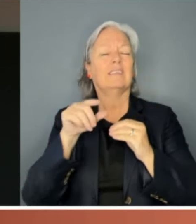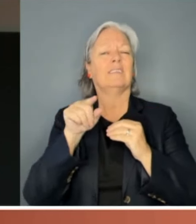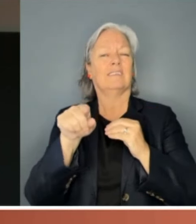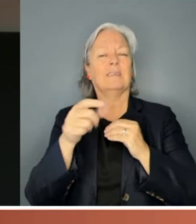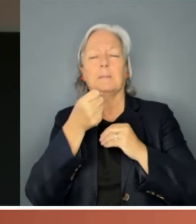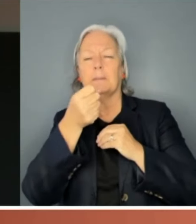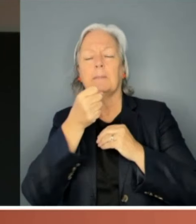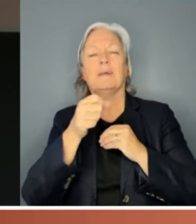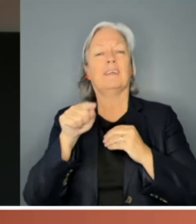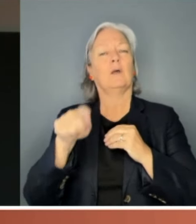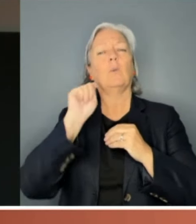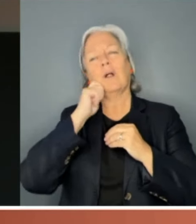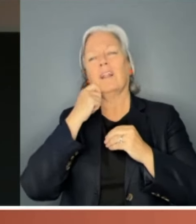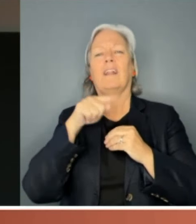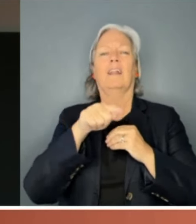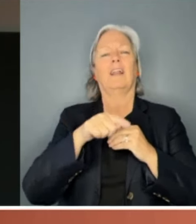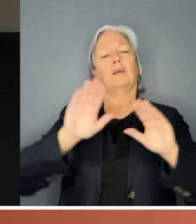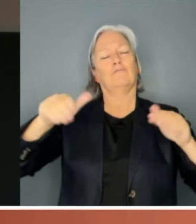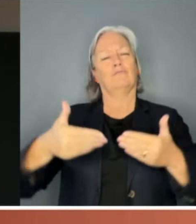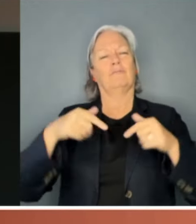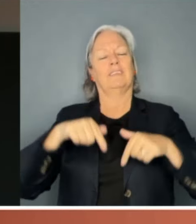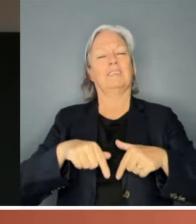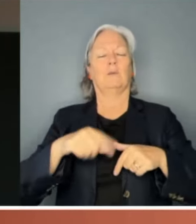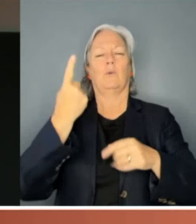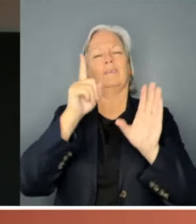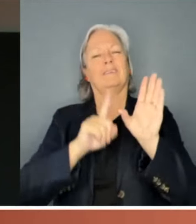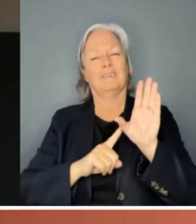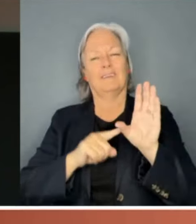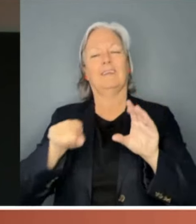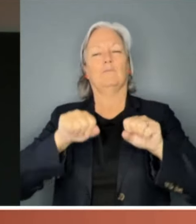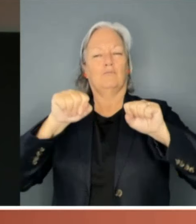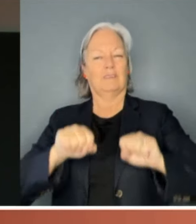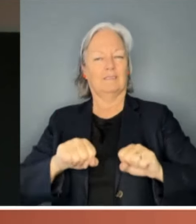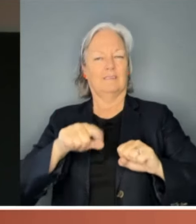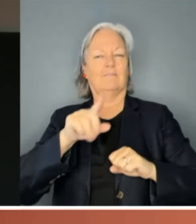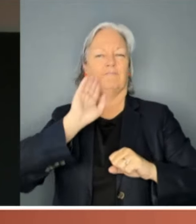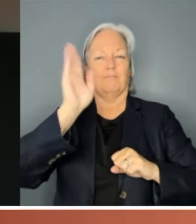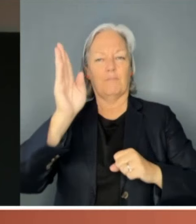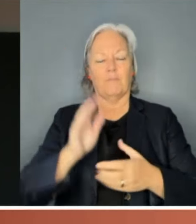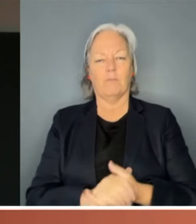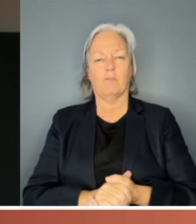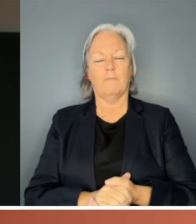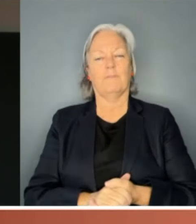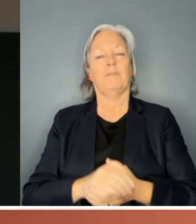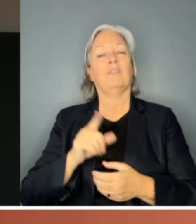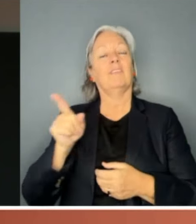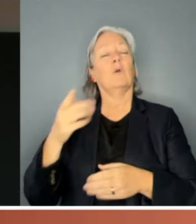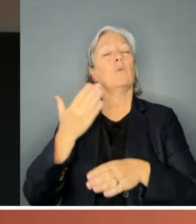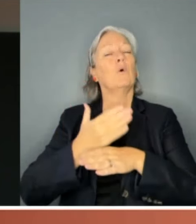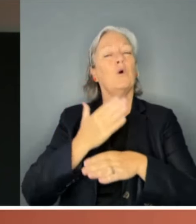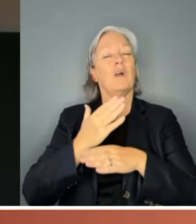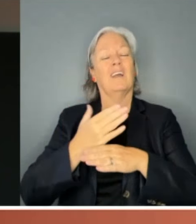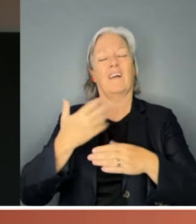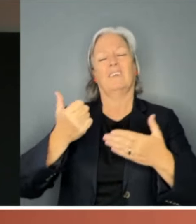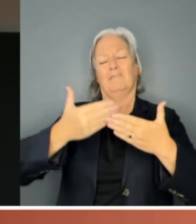President's Lecture. Ms Hausiger's extensive media career spans three decades across the major Australian